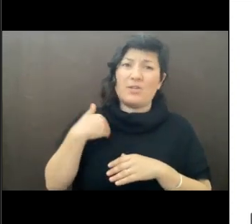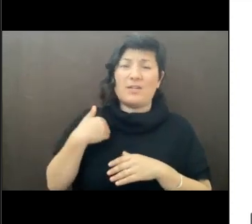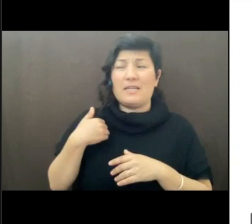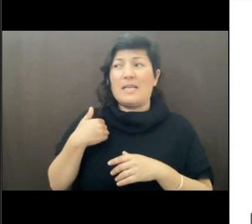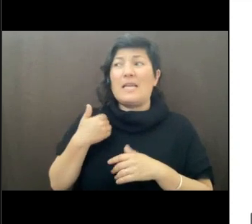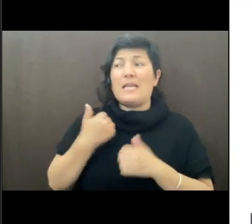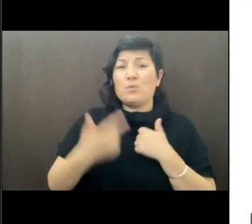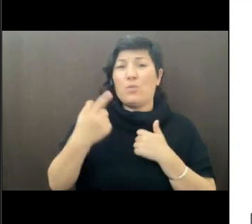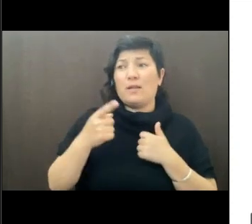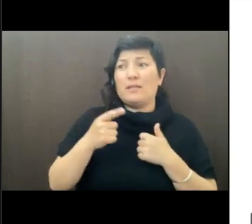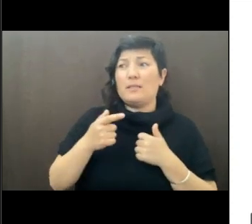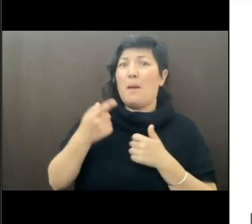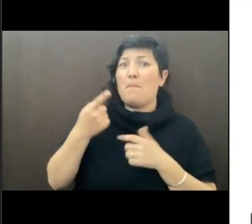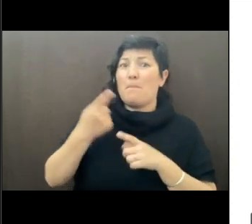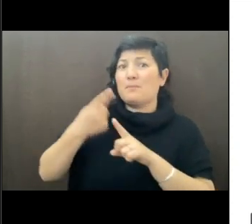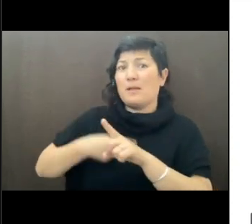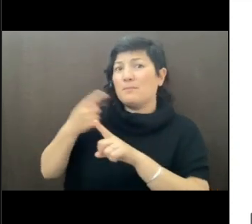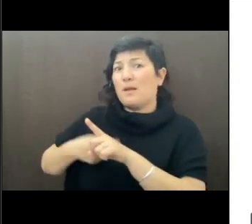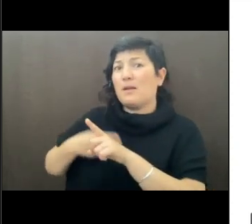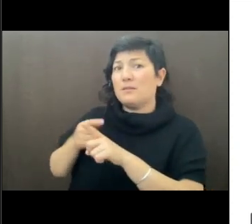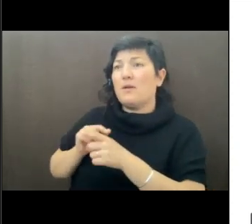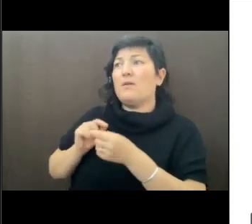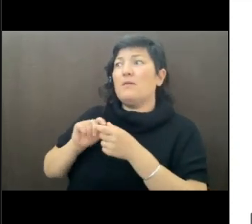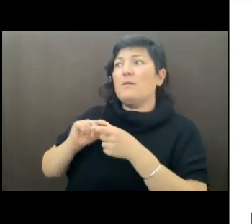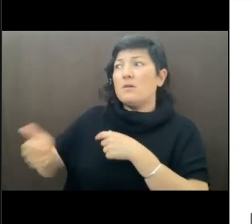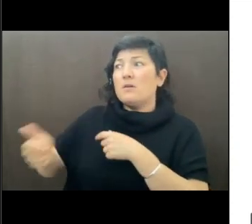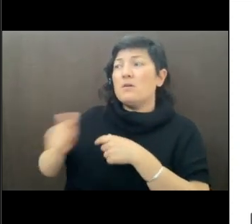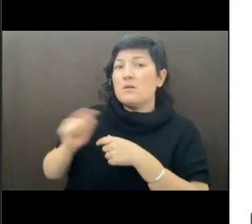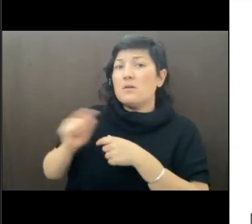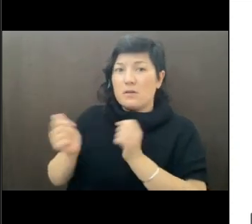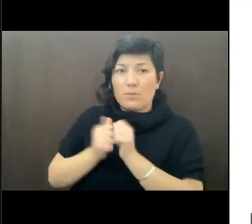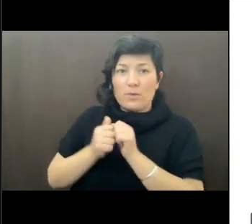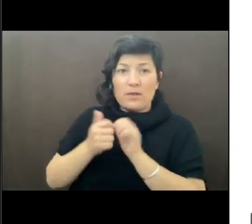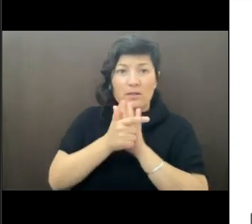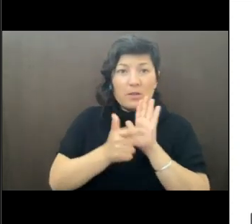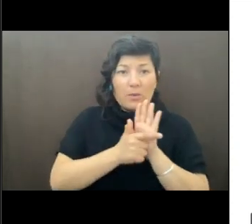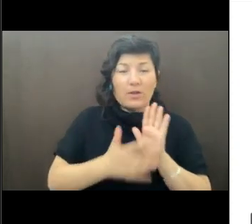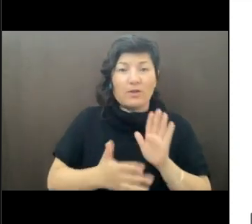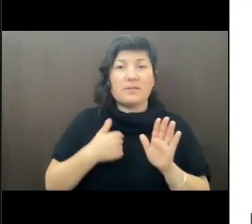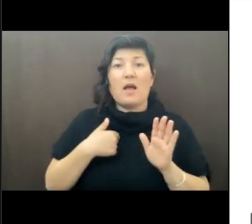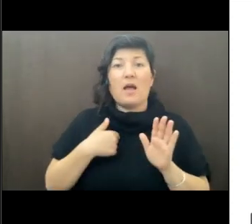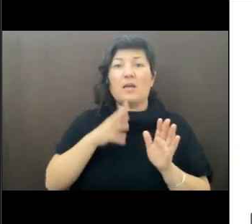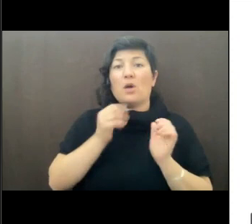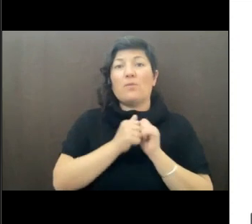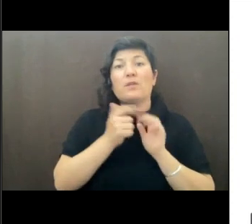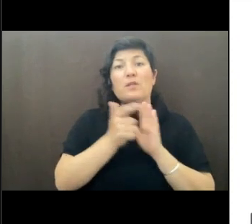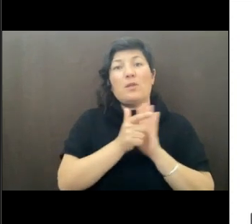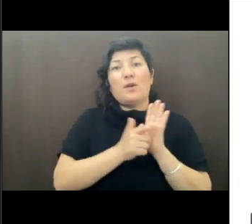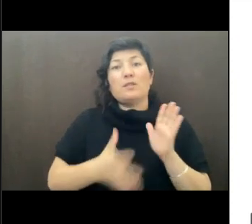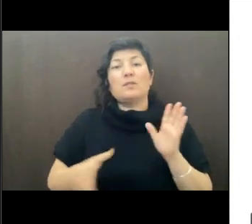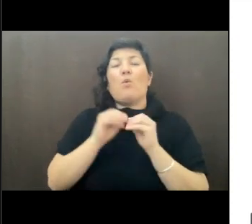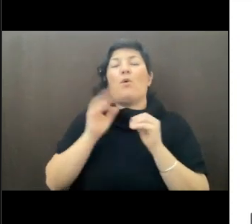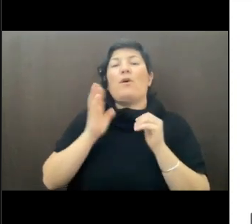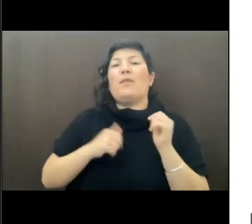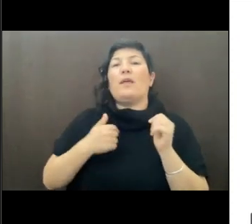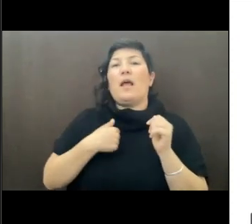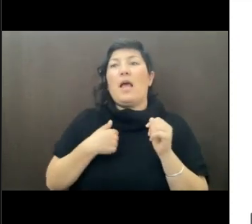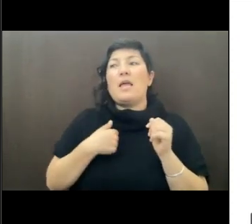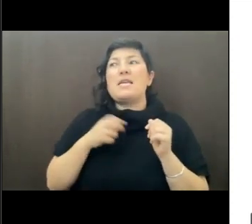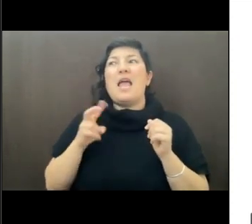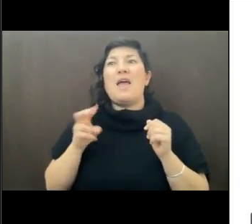we're talking about an enormous amount of time spent with lawyers. I talked to lawyers more than I ever want to, and I would like to talk to them less.